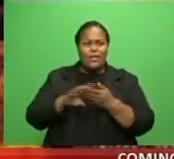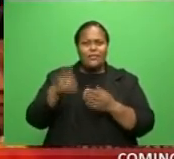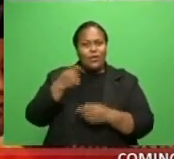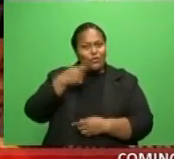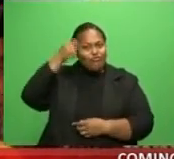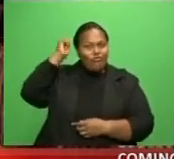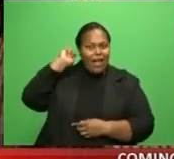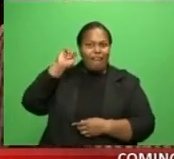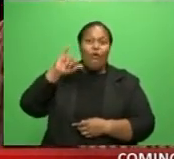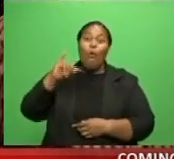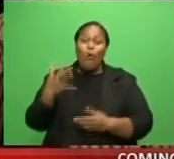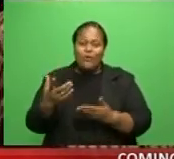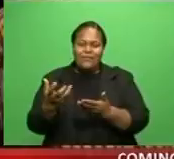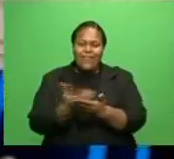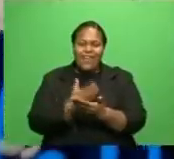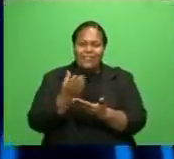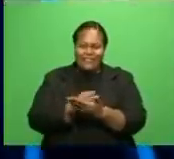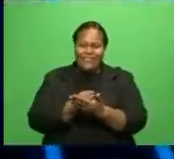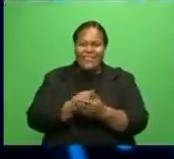Save campaign.